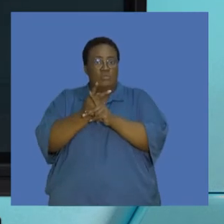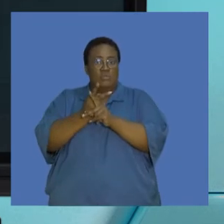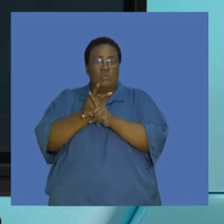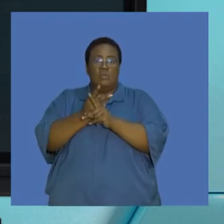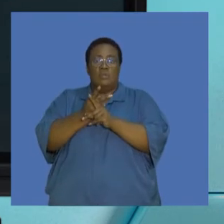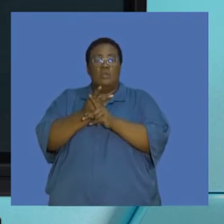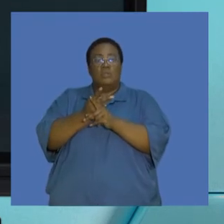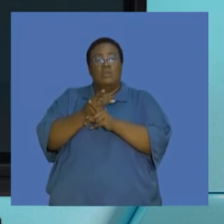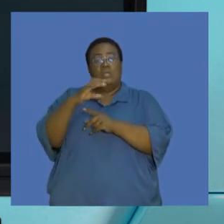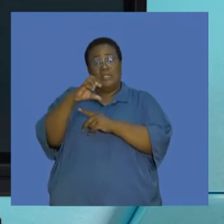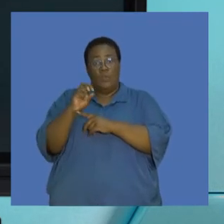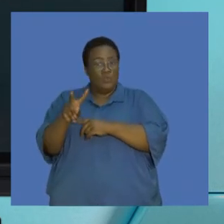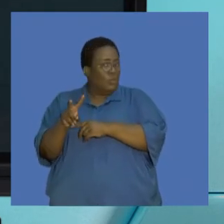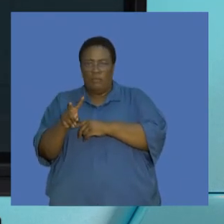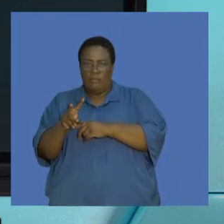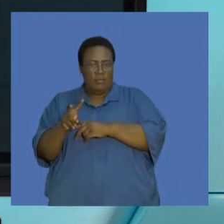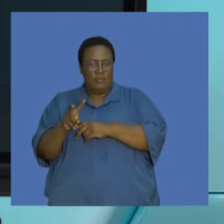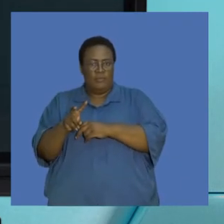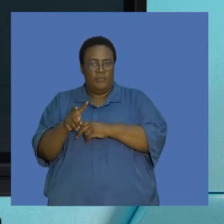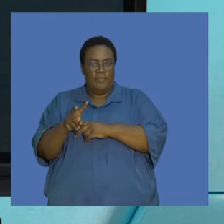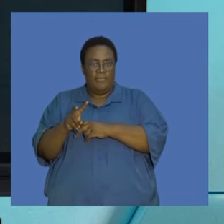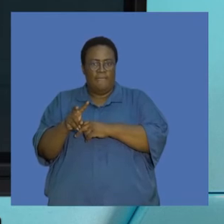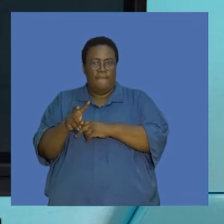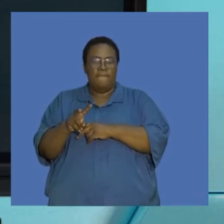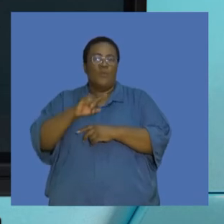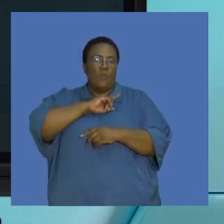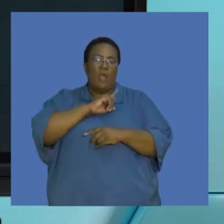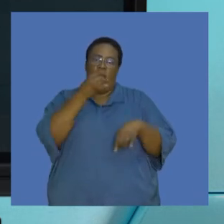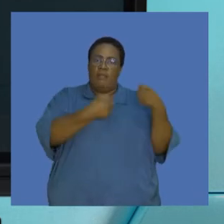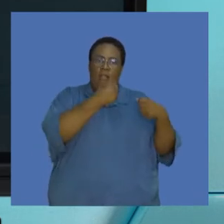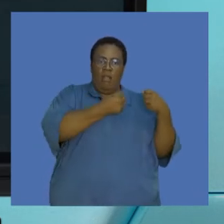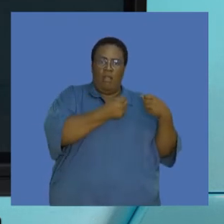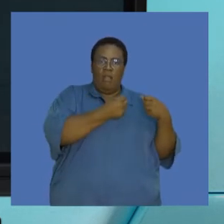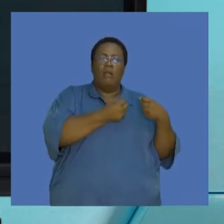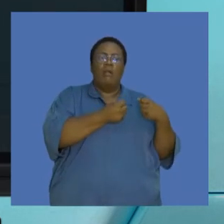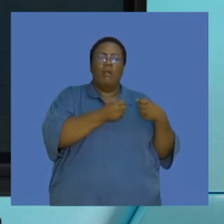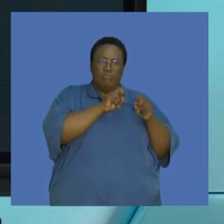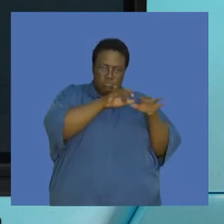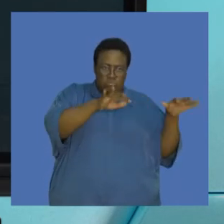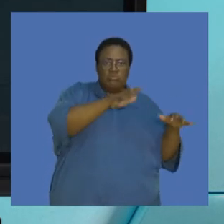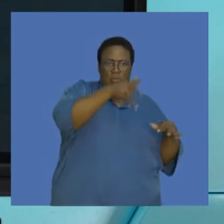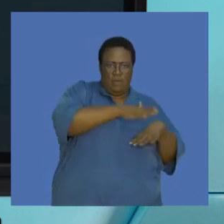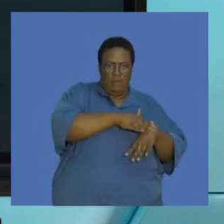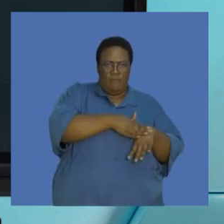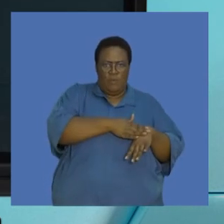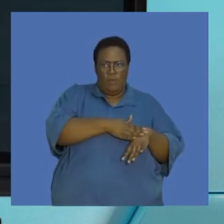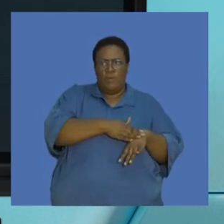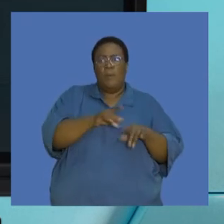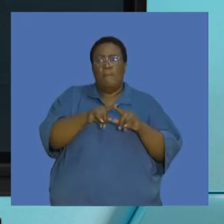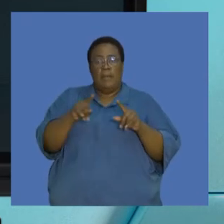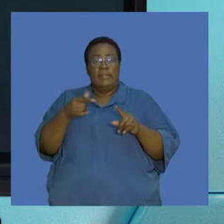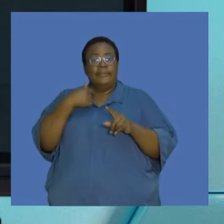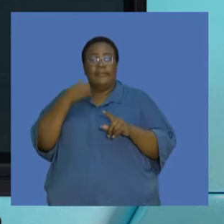produced as much carbon dioxide in terms of being produced from the motor vehicle. So I would have definitely